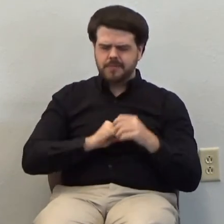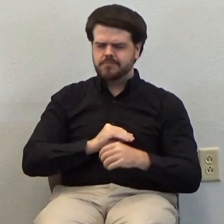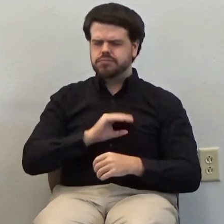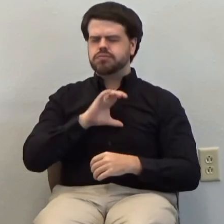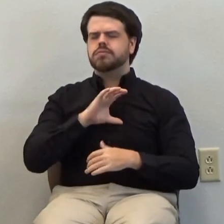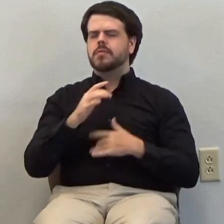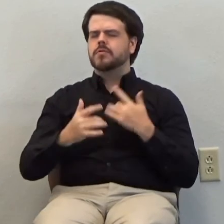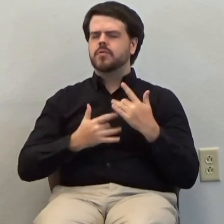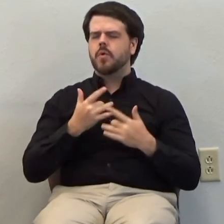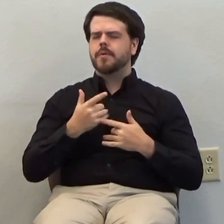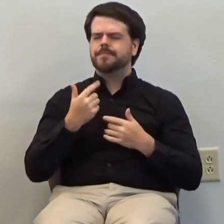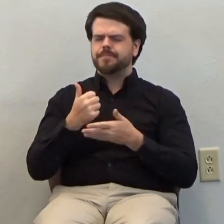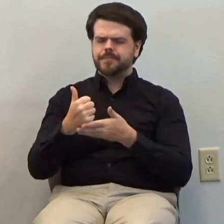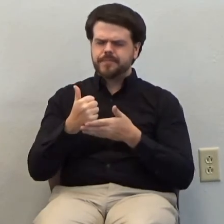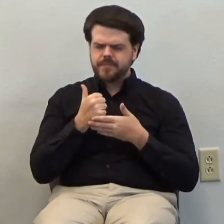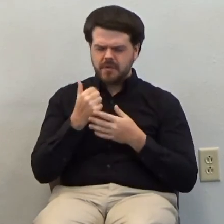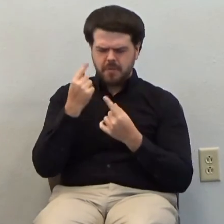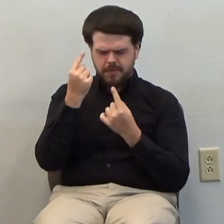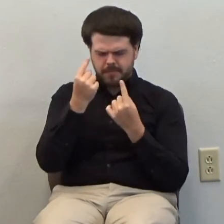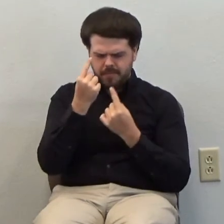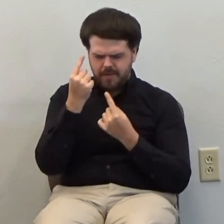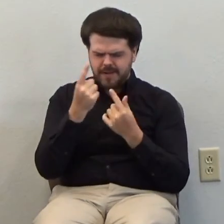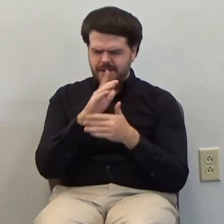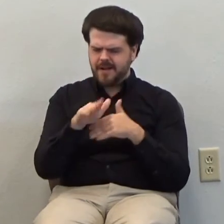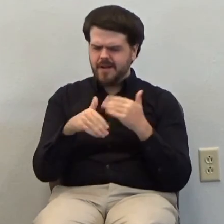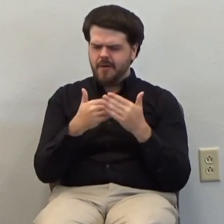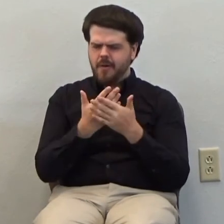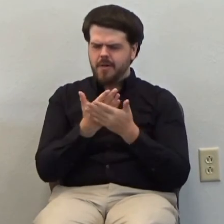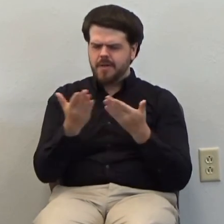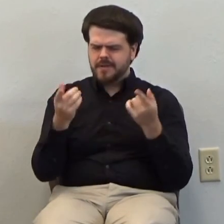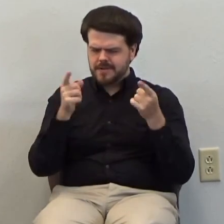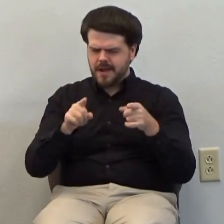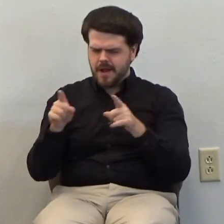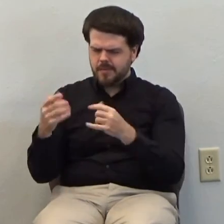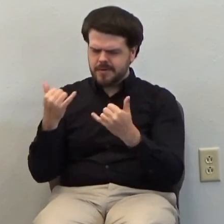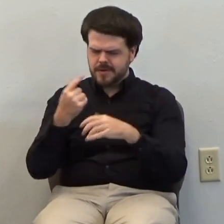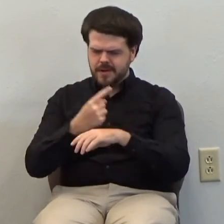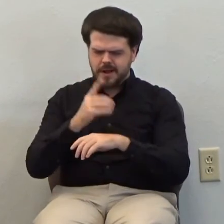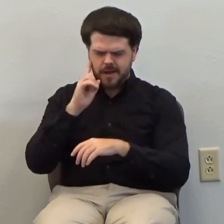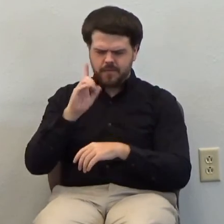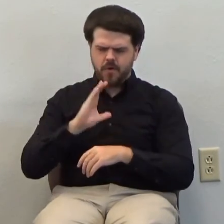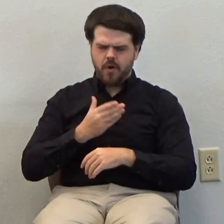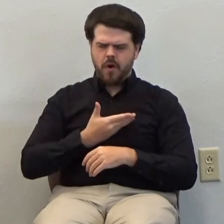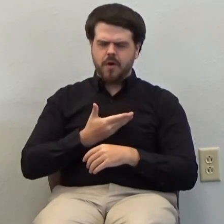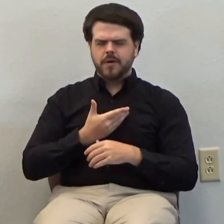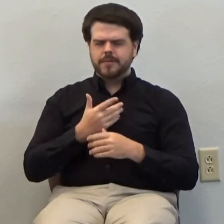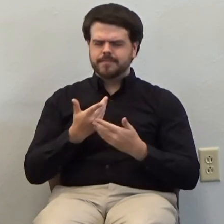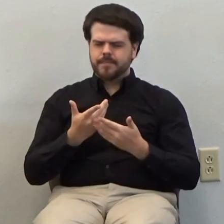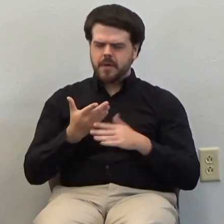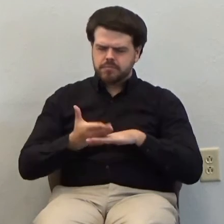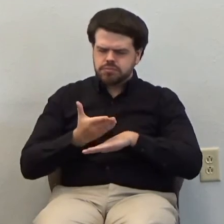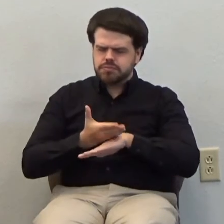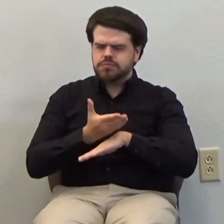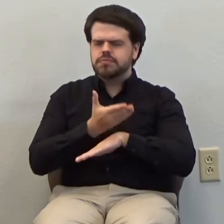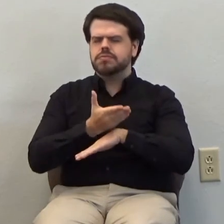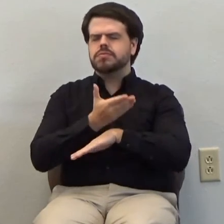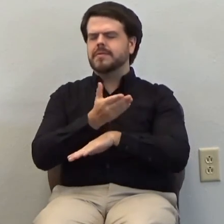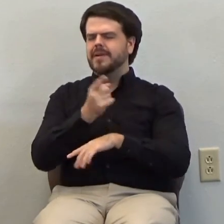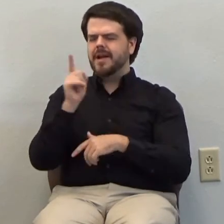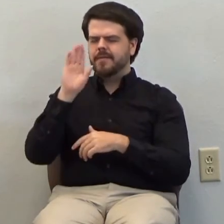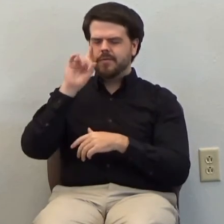would help us to meditate on all that has been said and done today for our sanctification and for your great glory